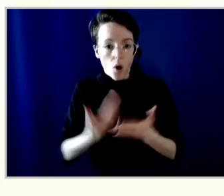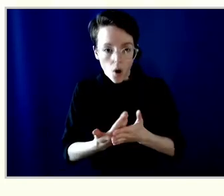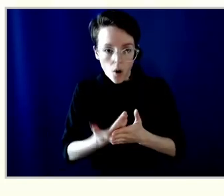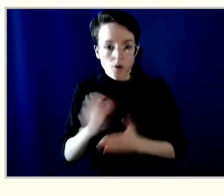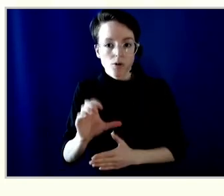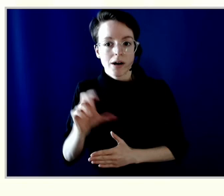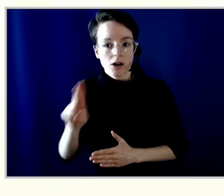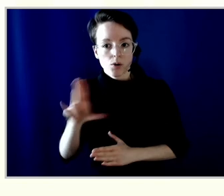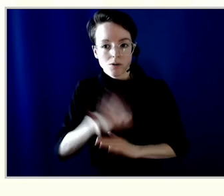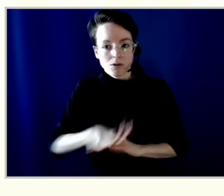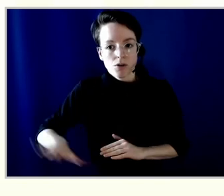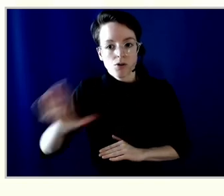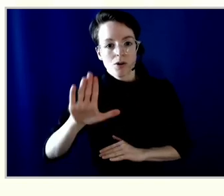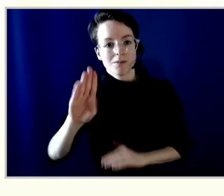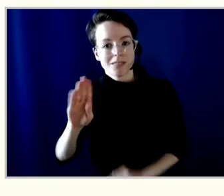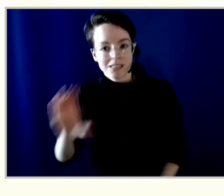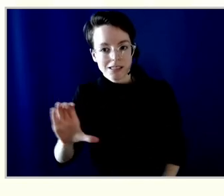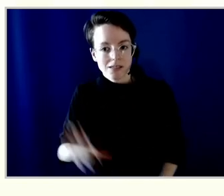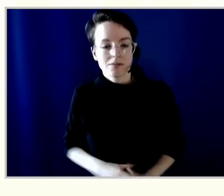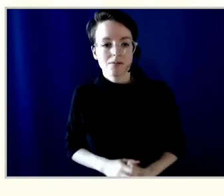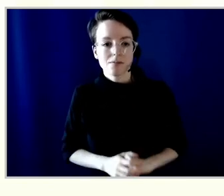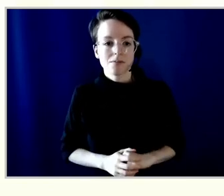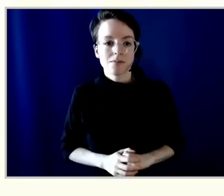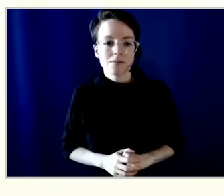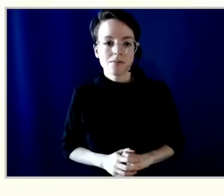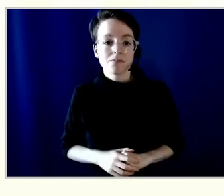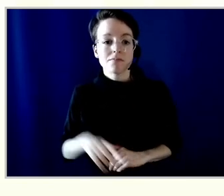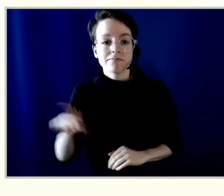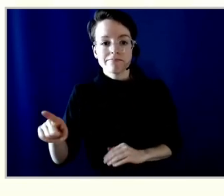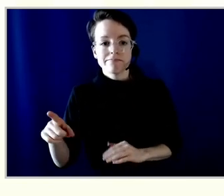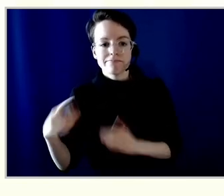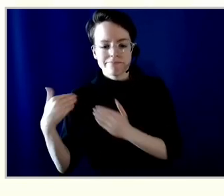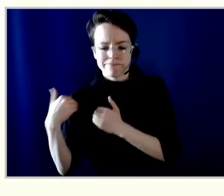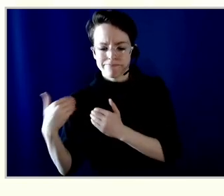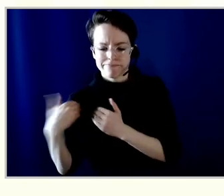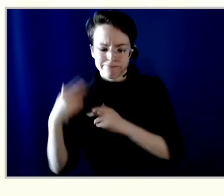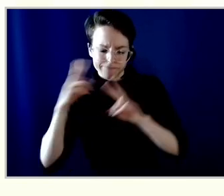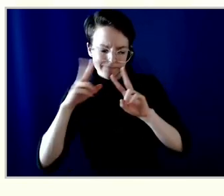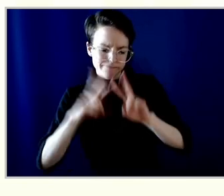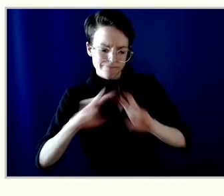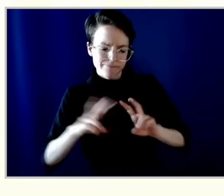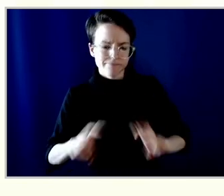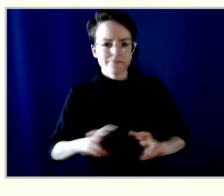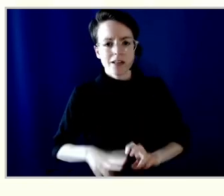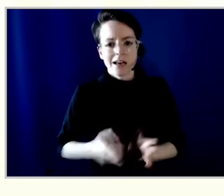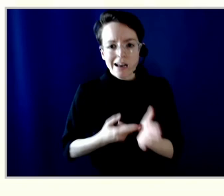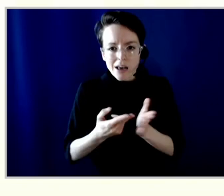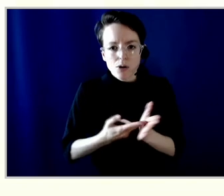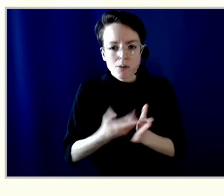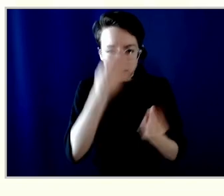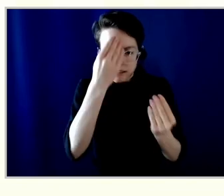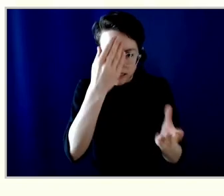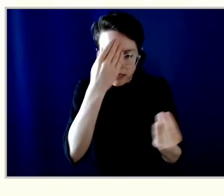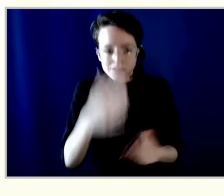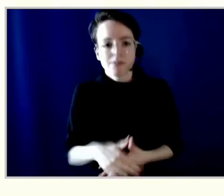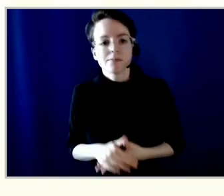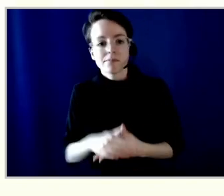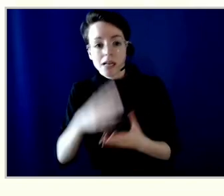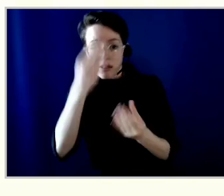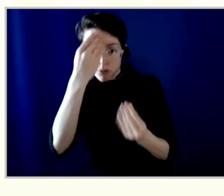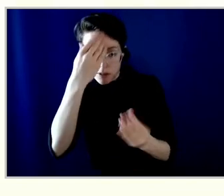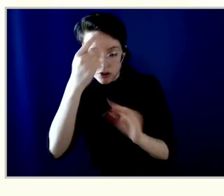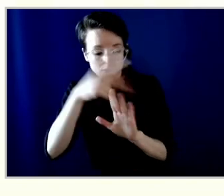to provide assurance over key accountability data, information, and principles included in the 2021